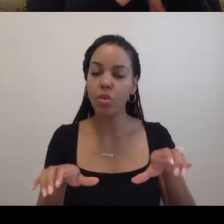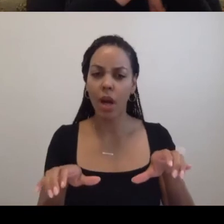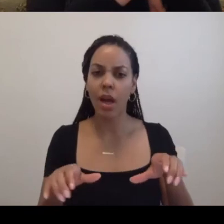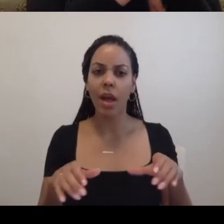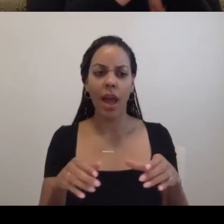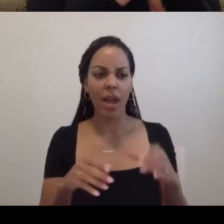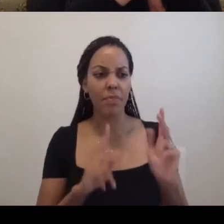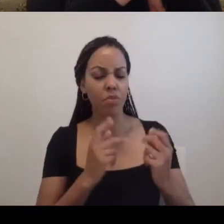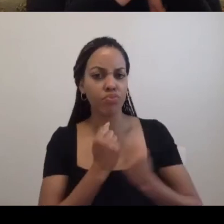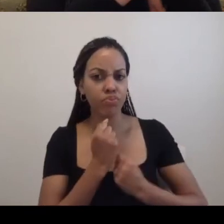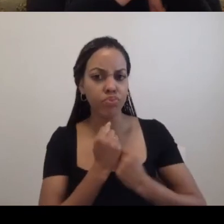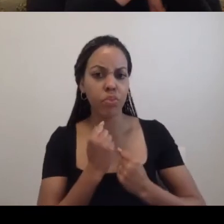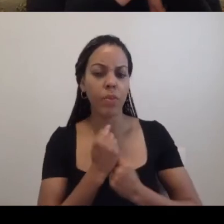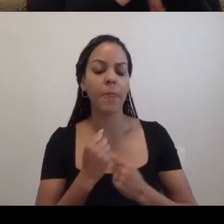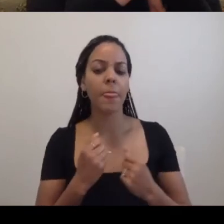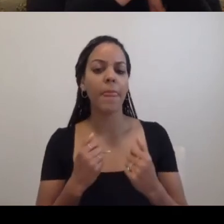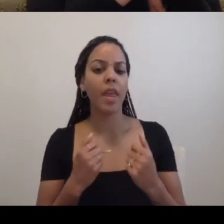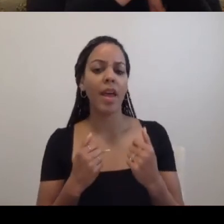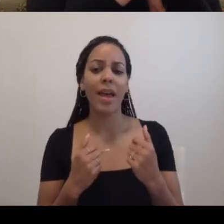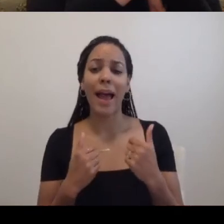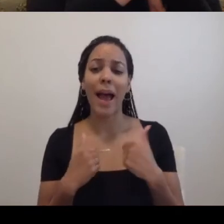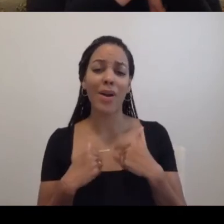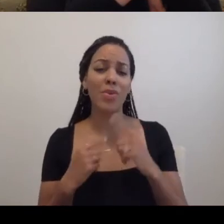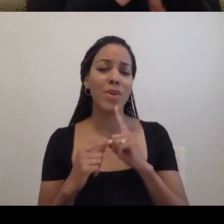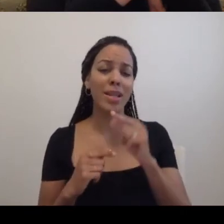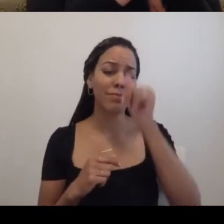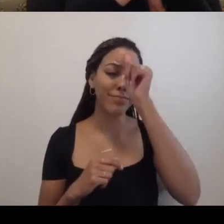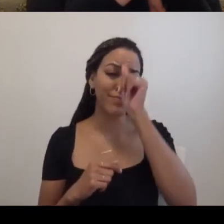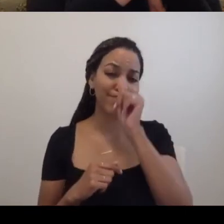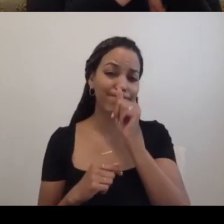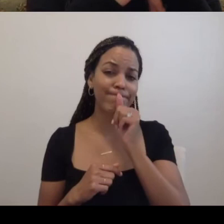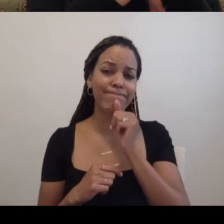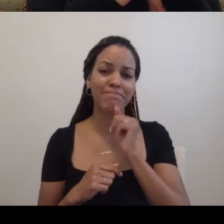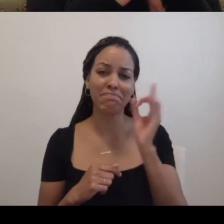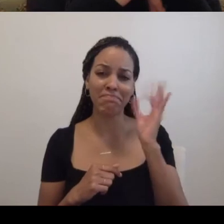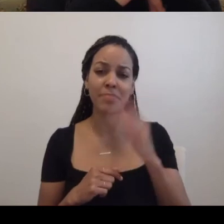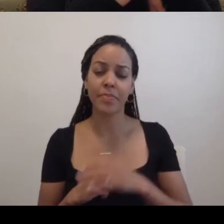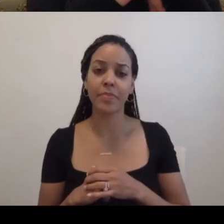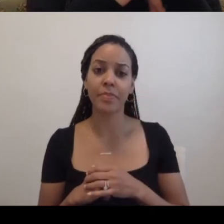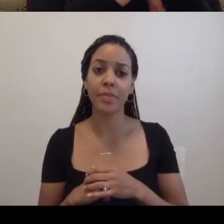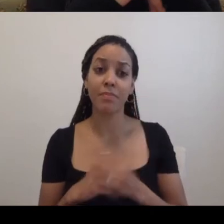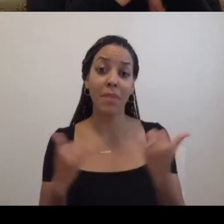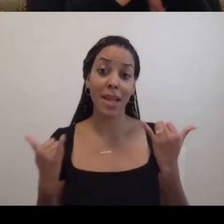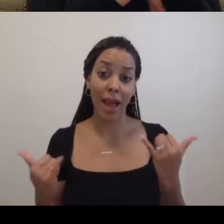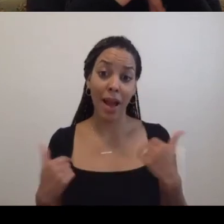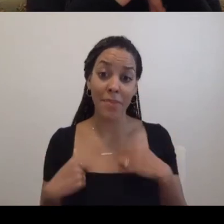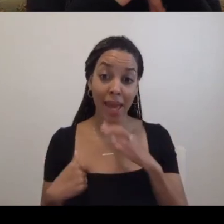Um, was inordinately patient, um, well, I'm 82